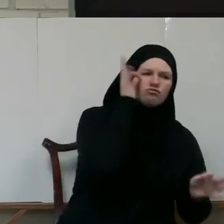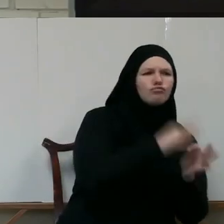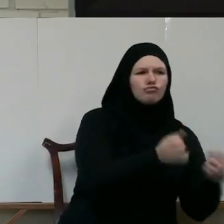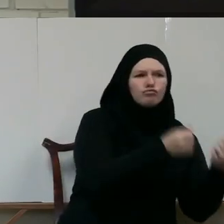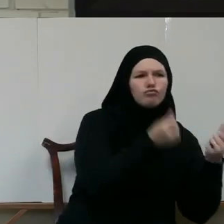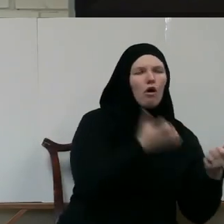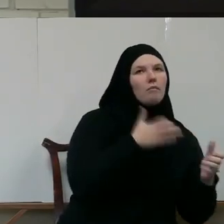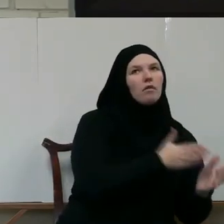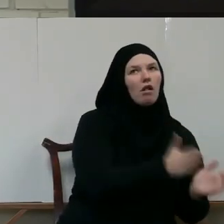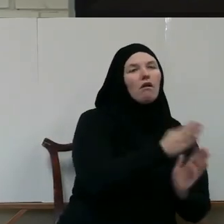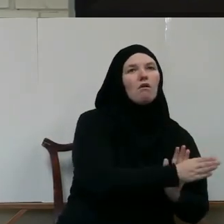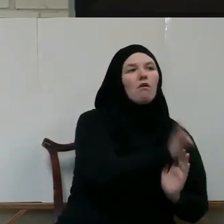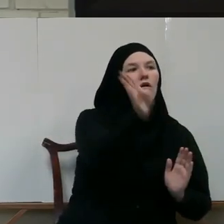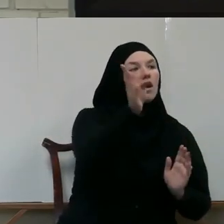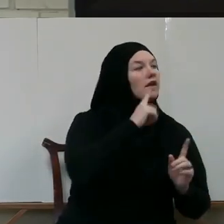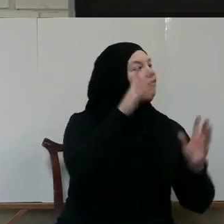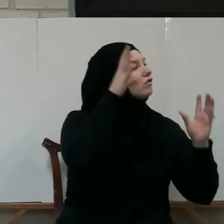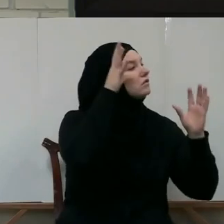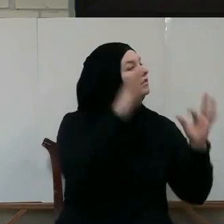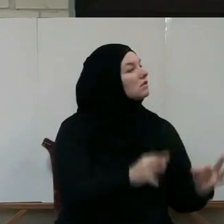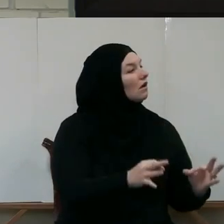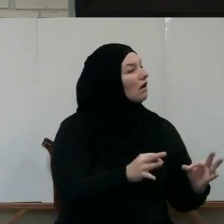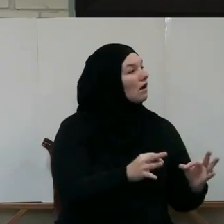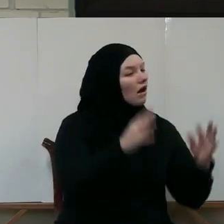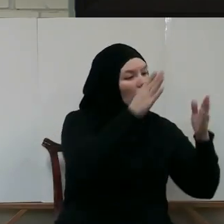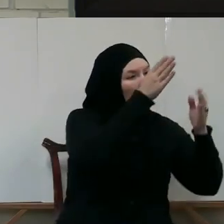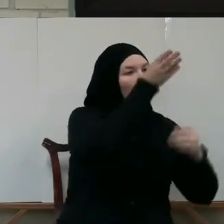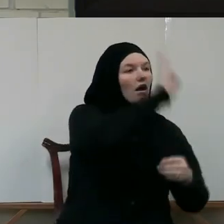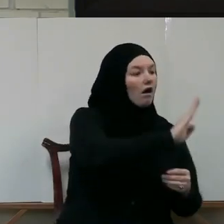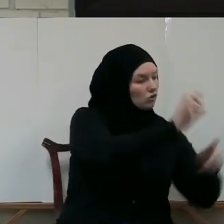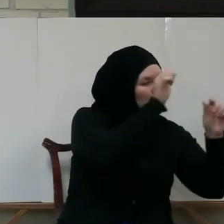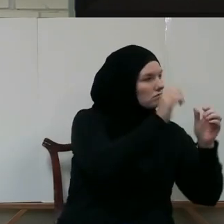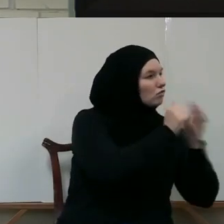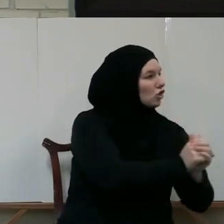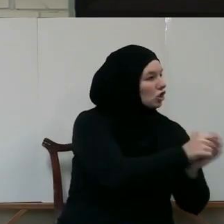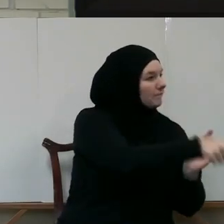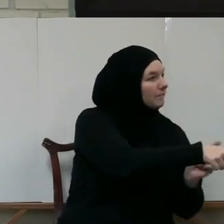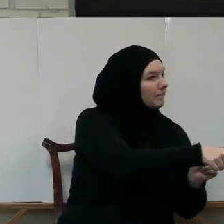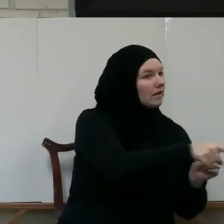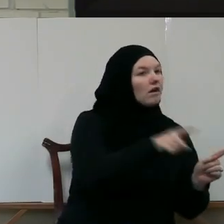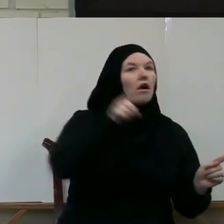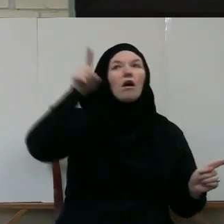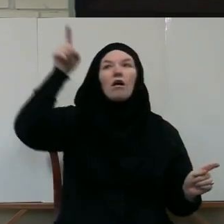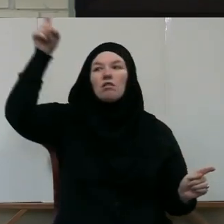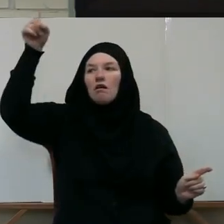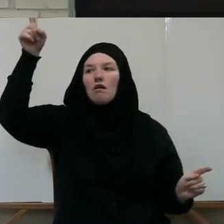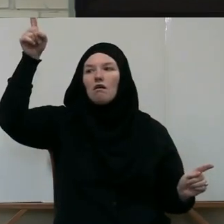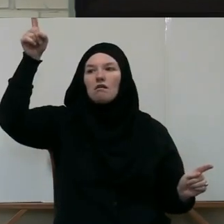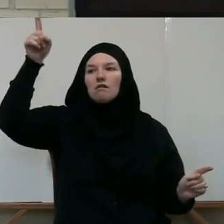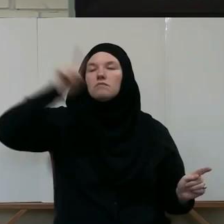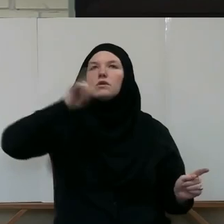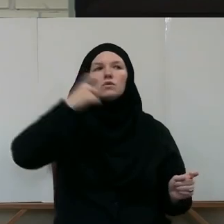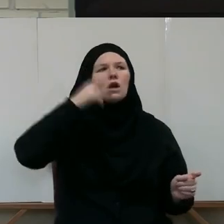When you choose a God to worship Other than Allah But then claim that you are worshipping Allah That